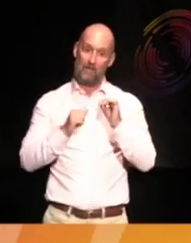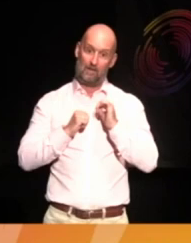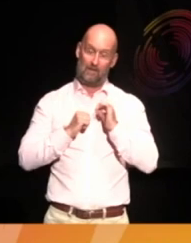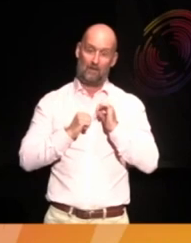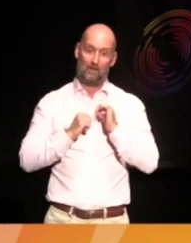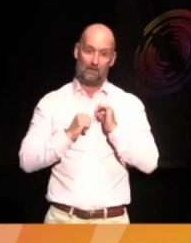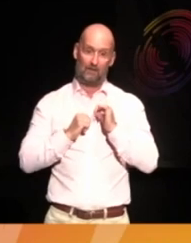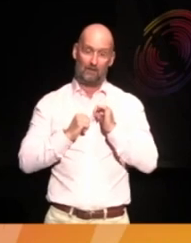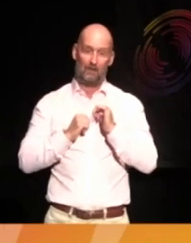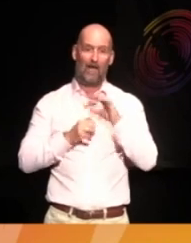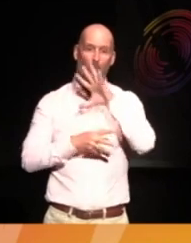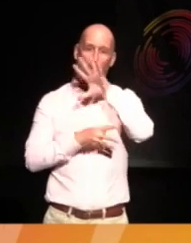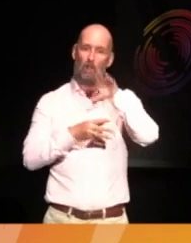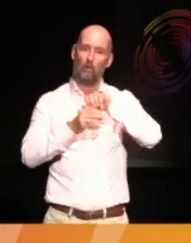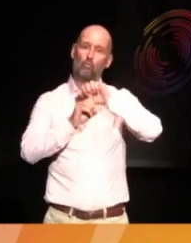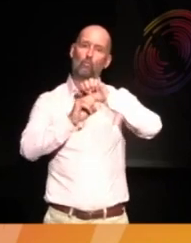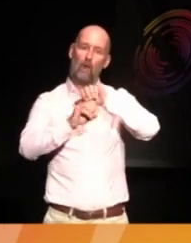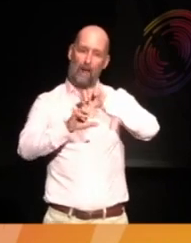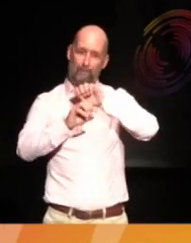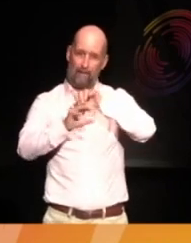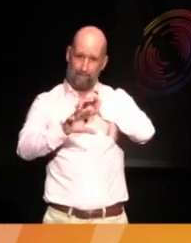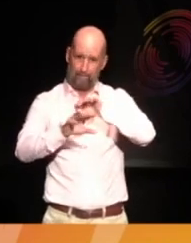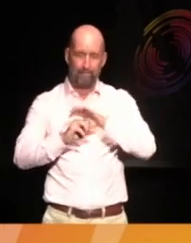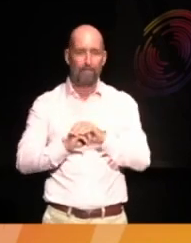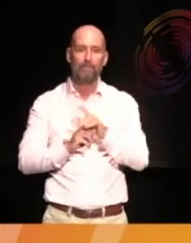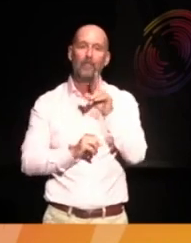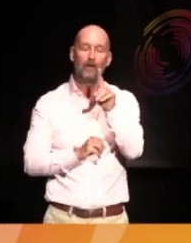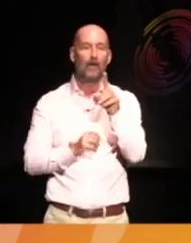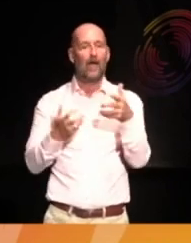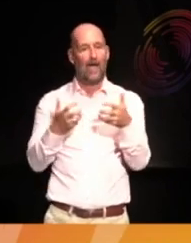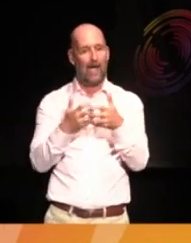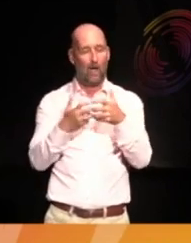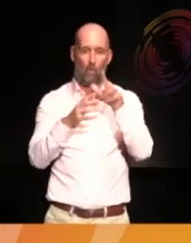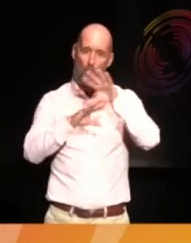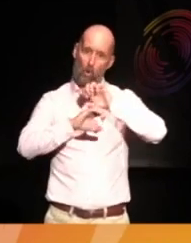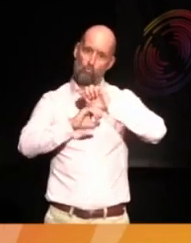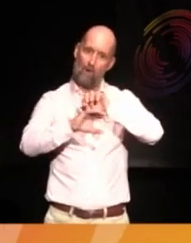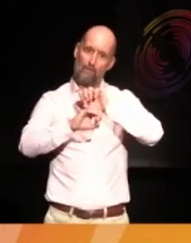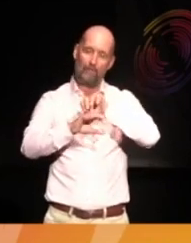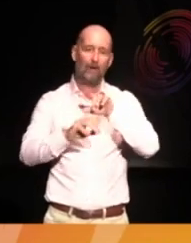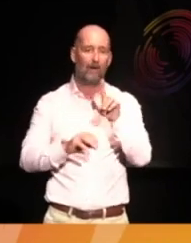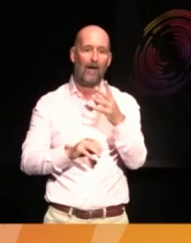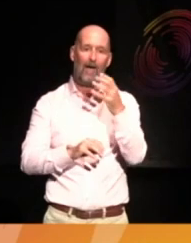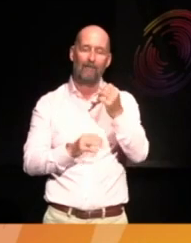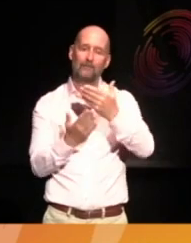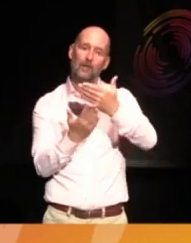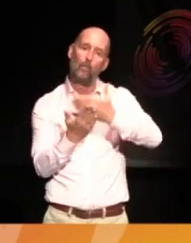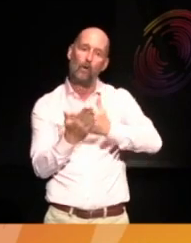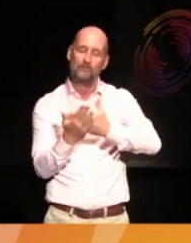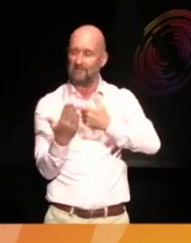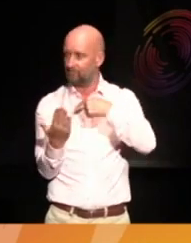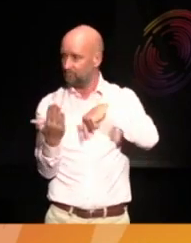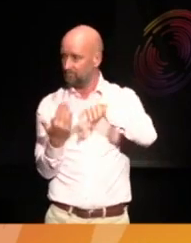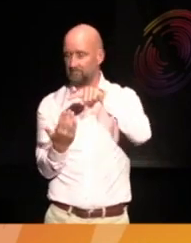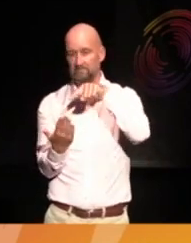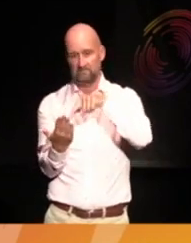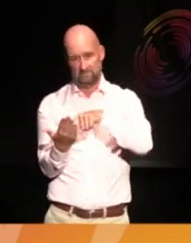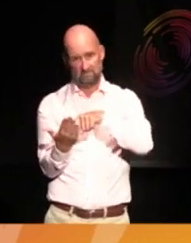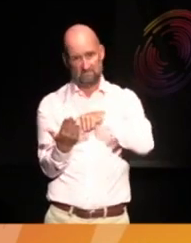just wrap us up now. But actually, one of the ways I'd like to do that is I've actually got some words in front of me from